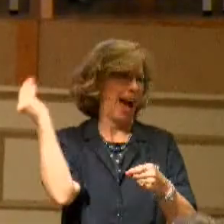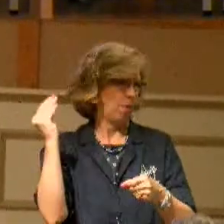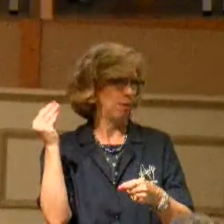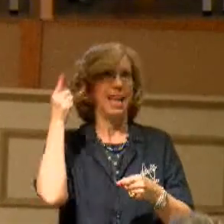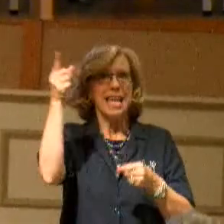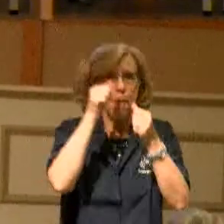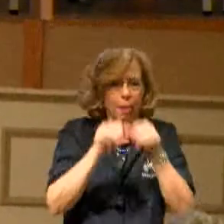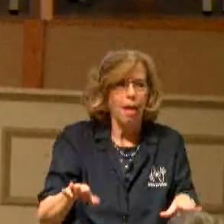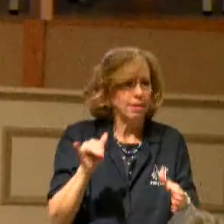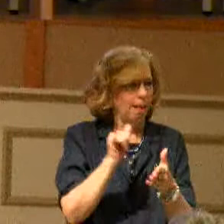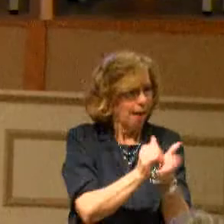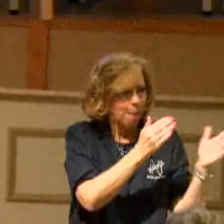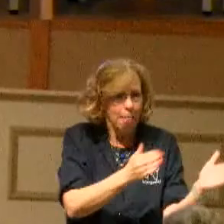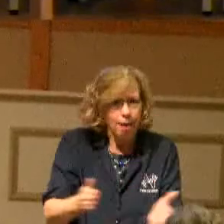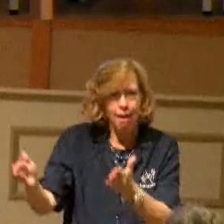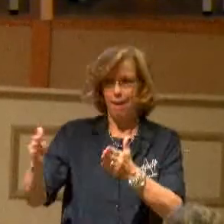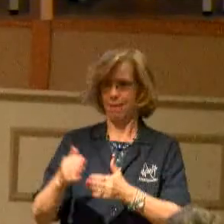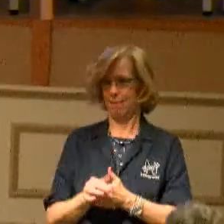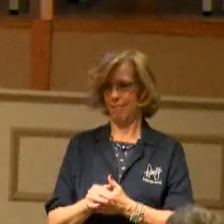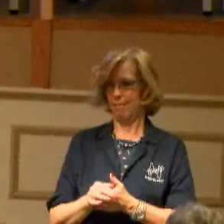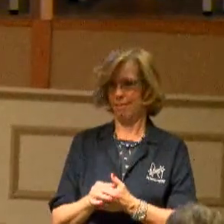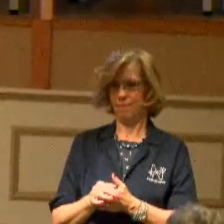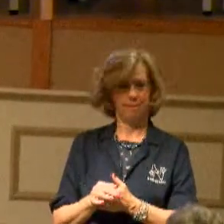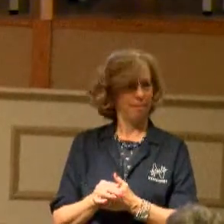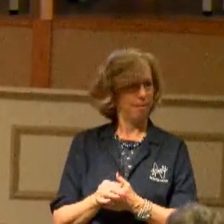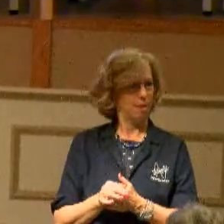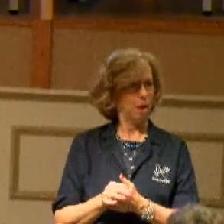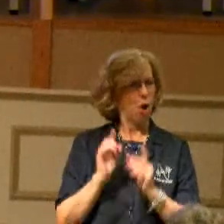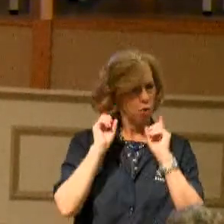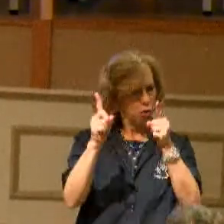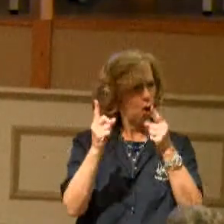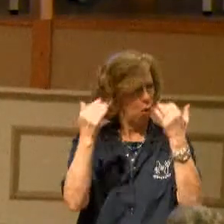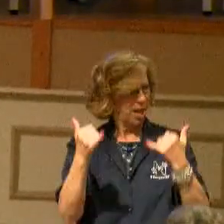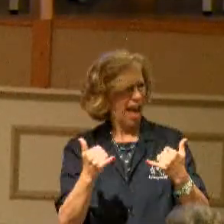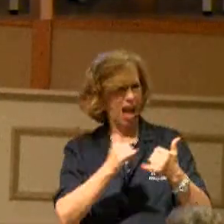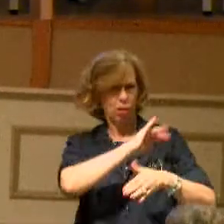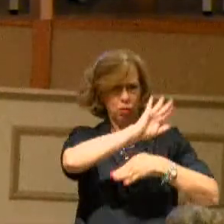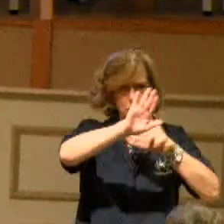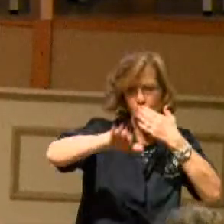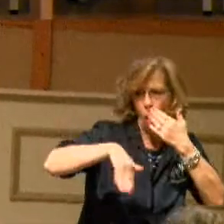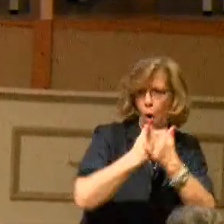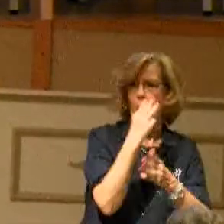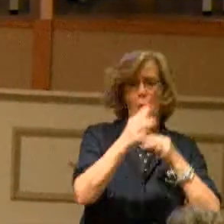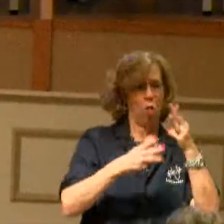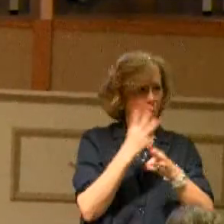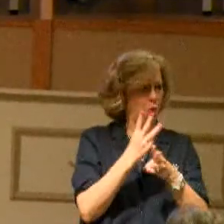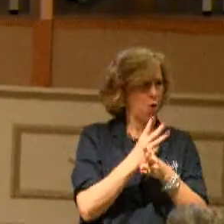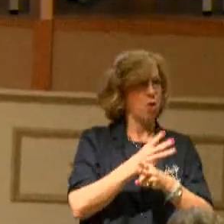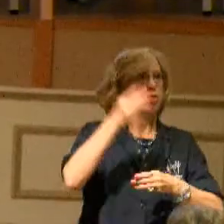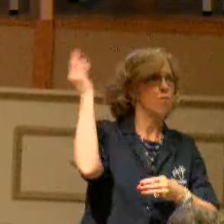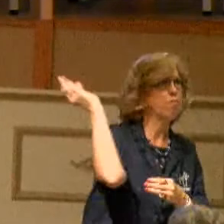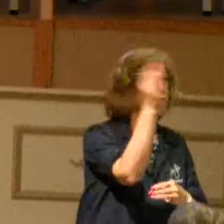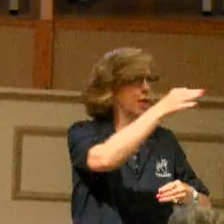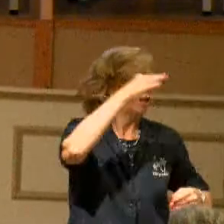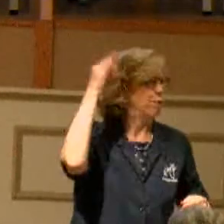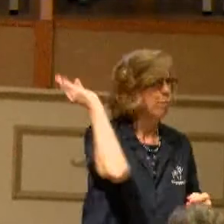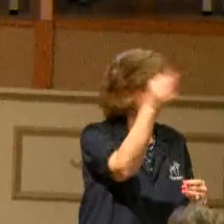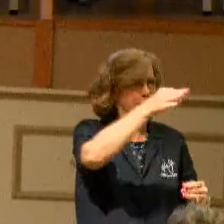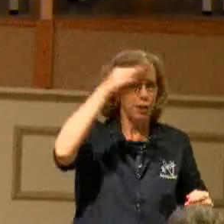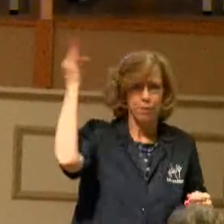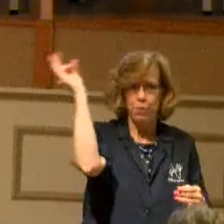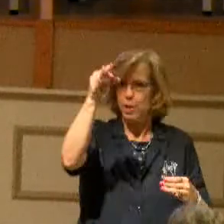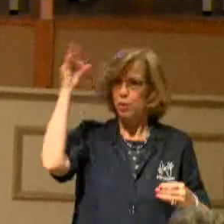plan is, go ye into all the world and preach the gospel to every creature. The plan of the kingdom